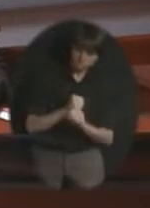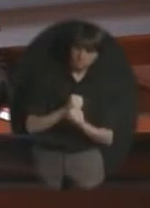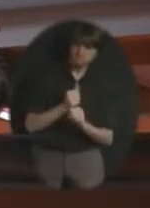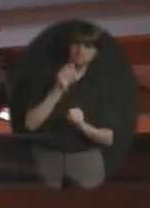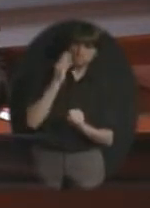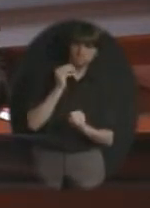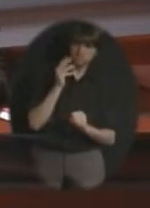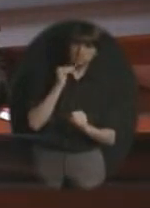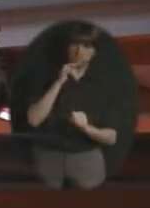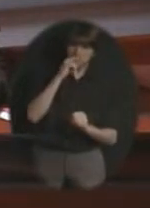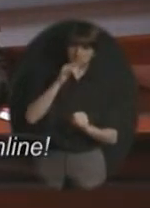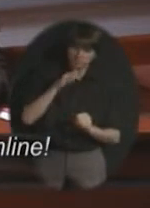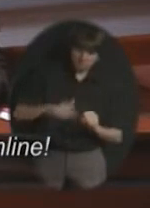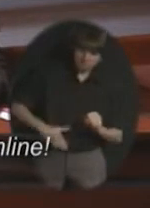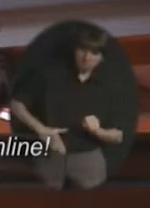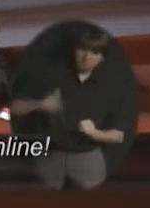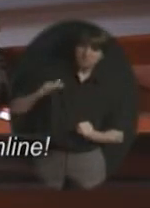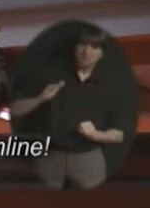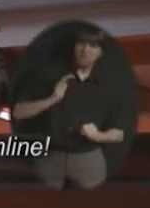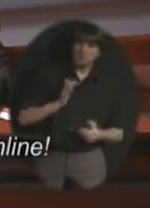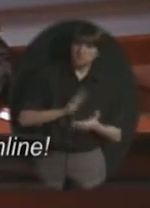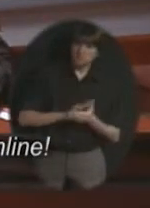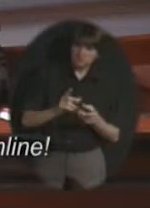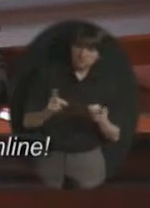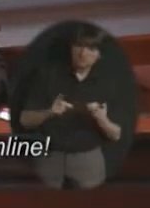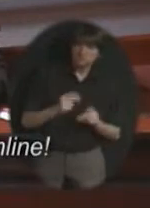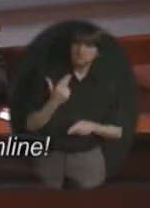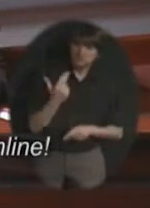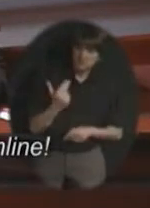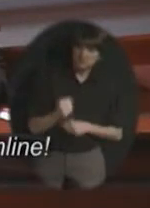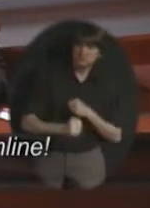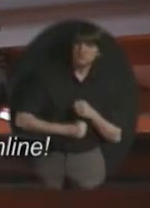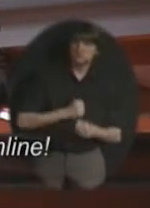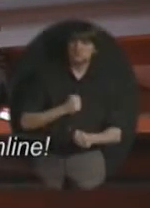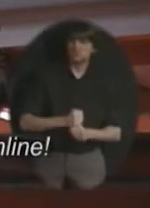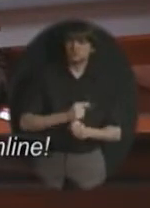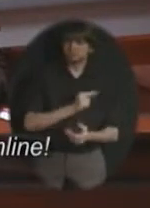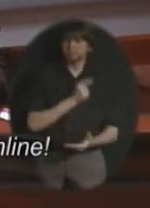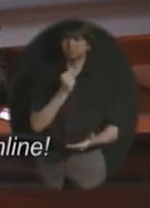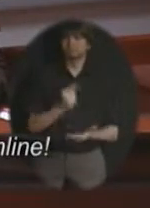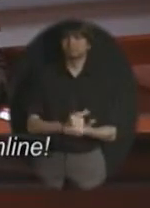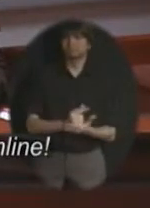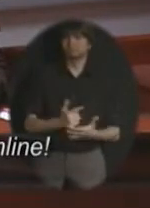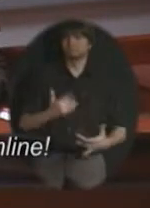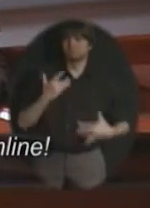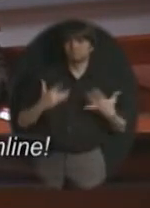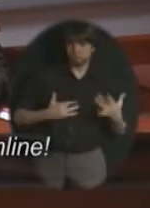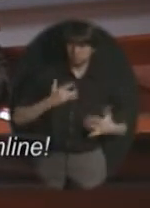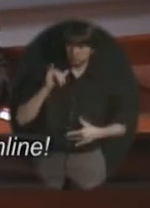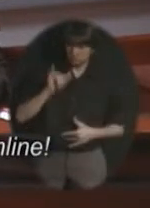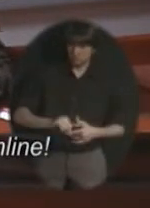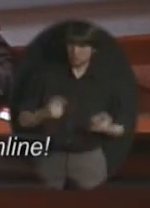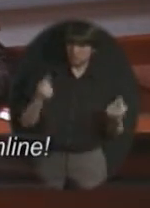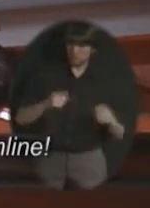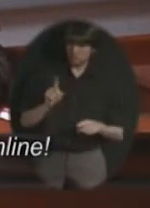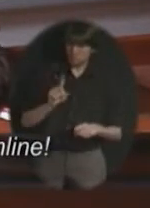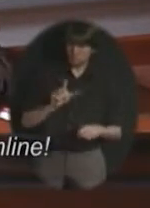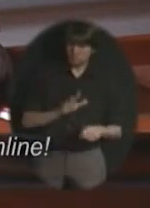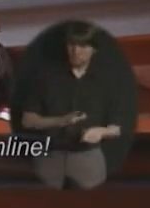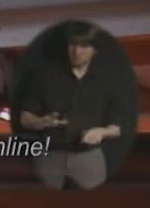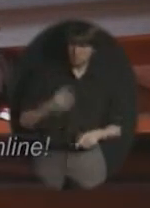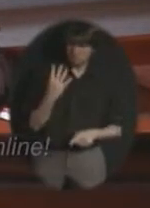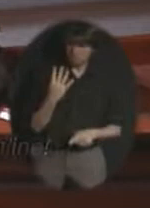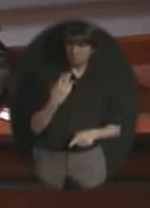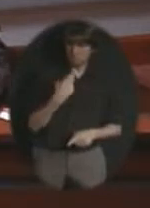for 13 years and are graduating an exciting time and that's 7 o'clock on the 19th at all four high schools we will be bringing back